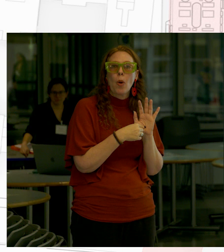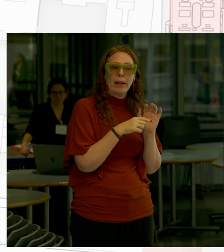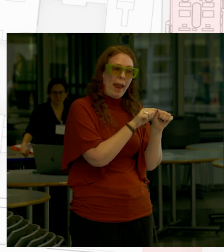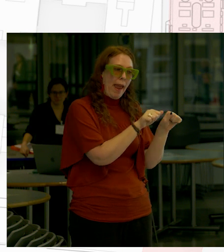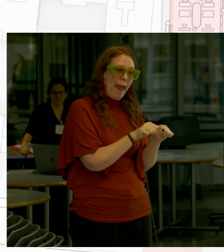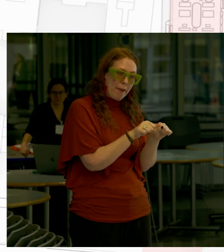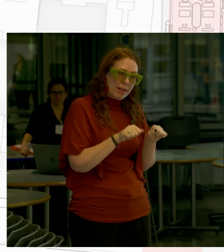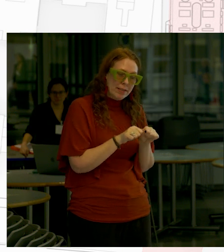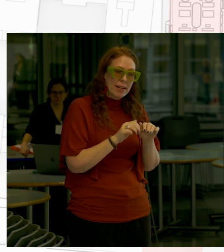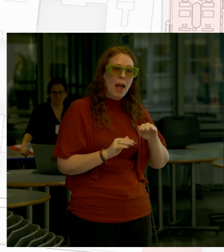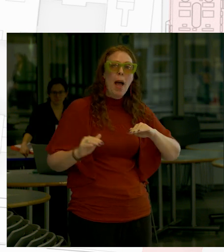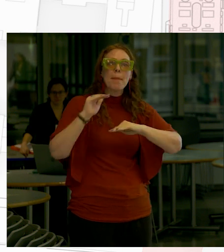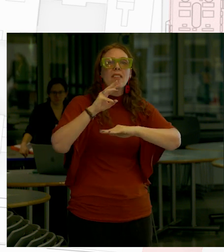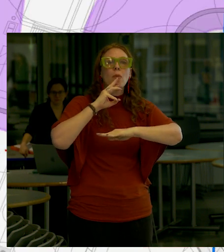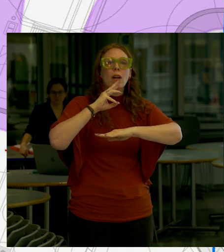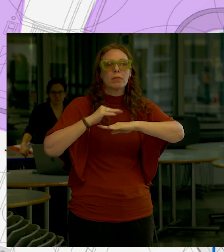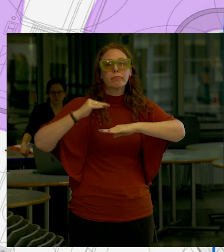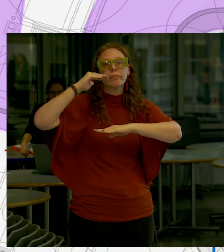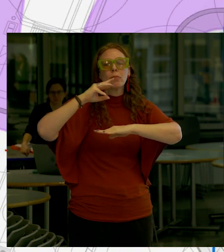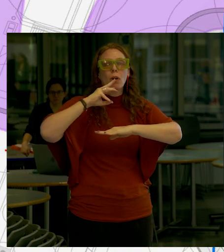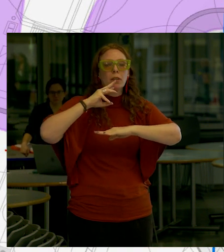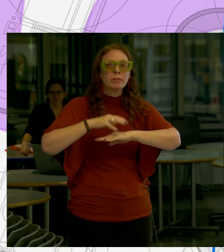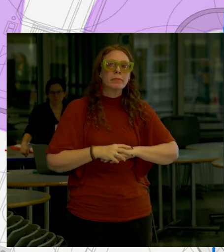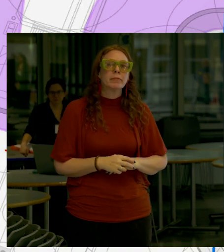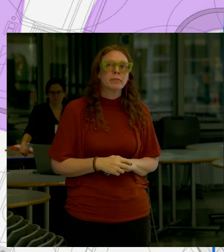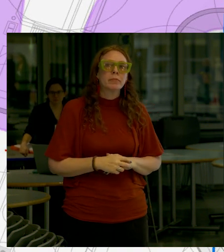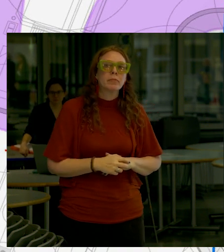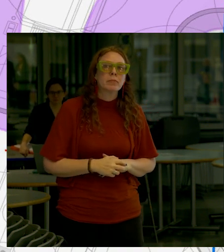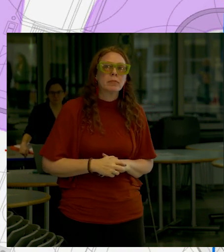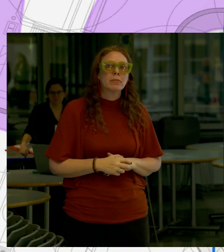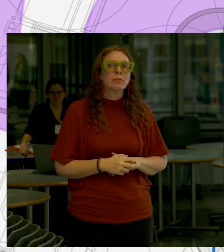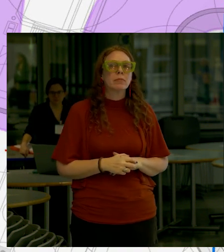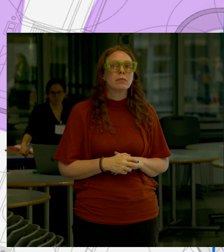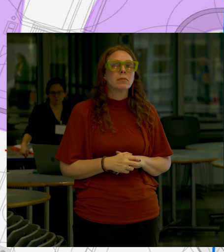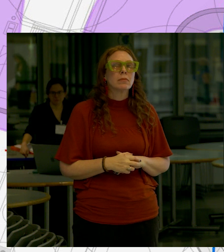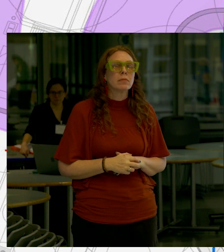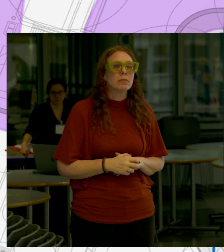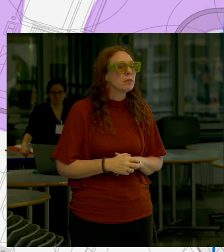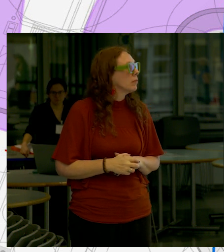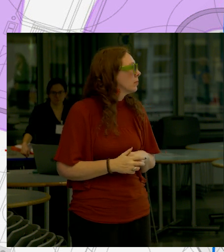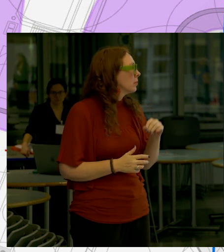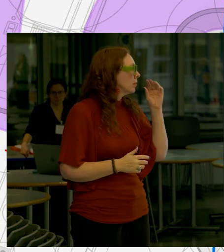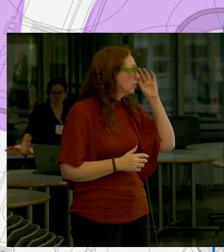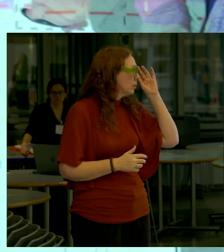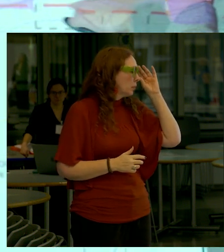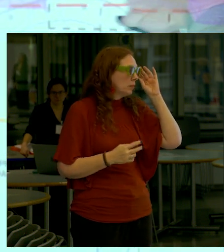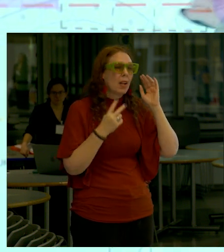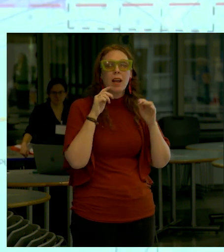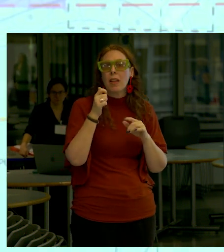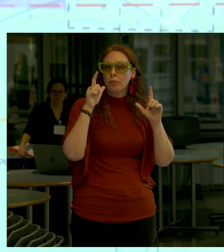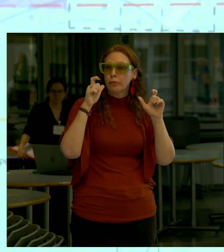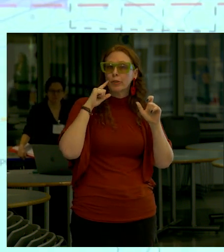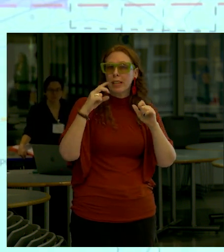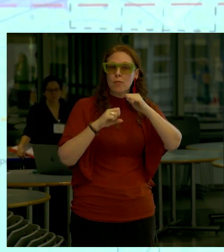areas that are above water again and this is just another shot that just shows this bridging structure right here